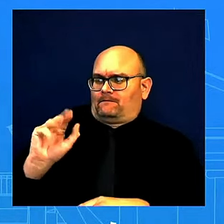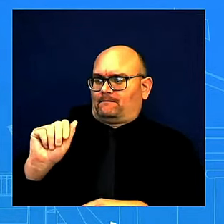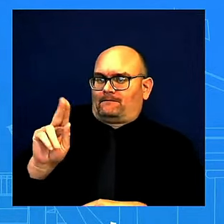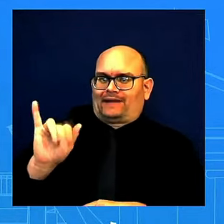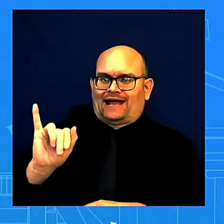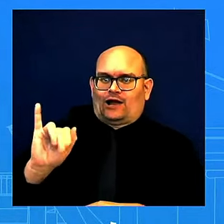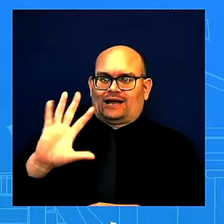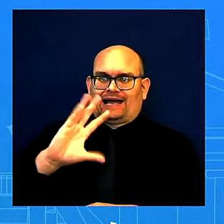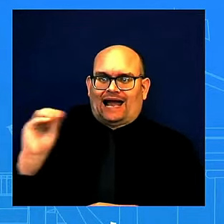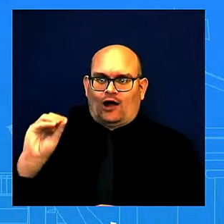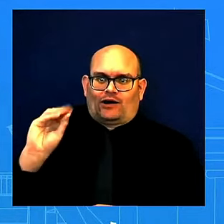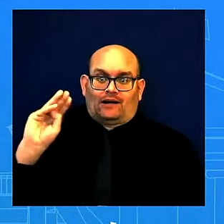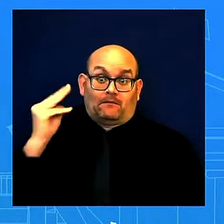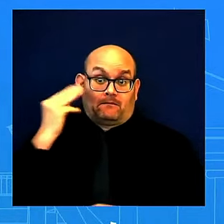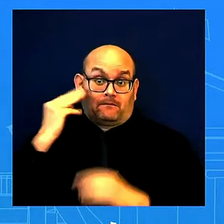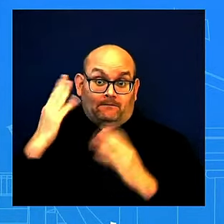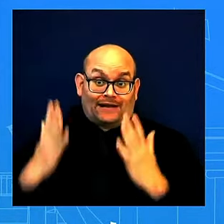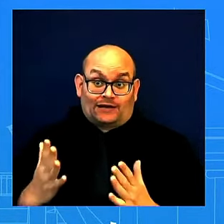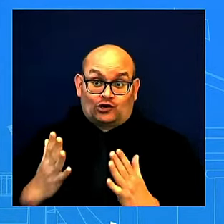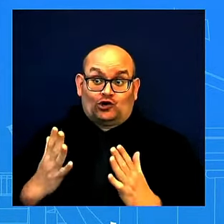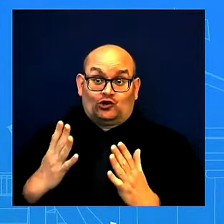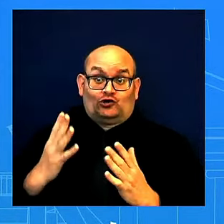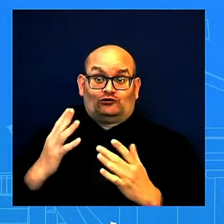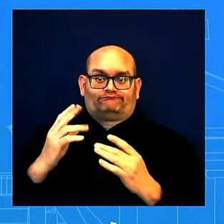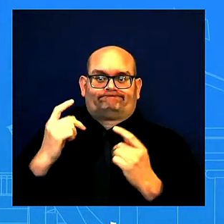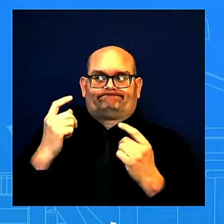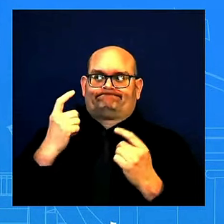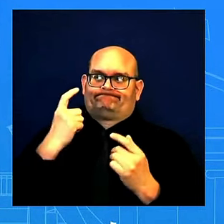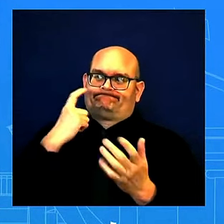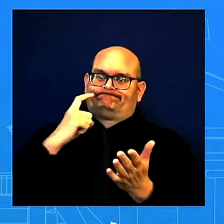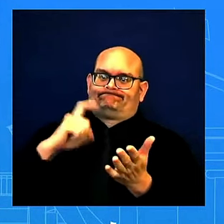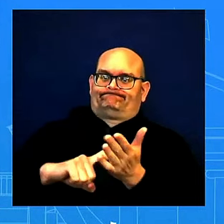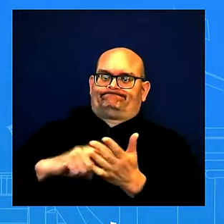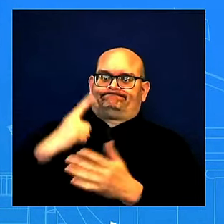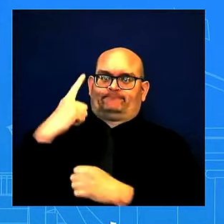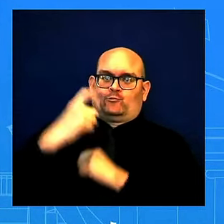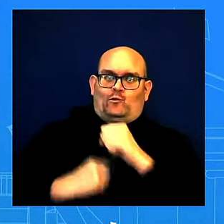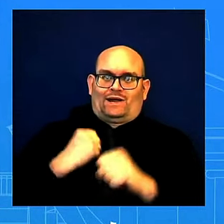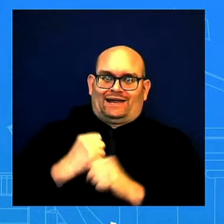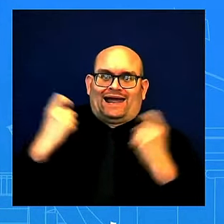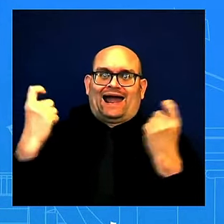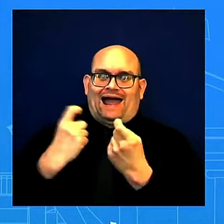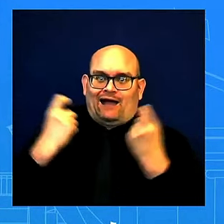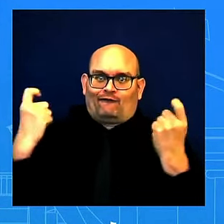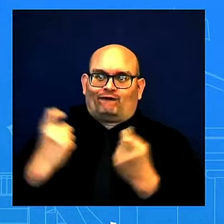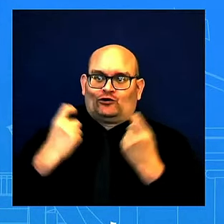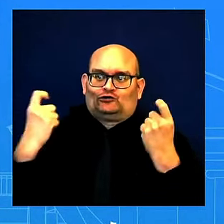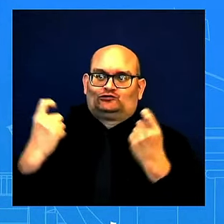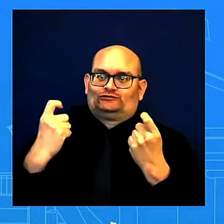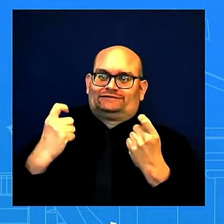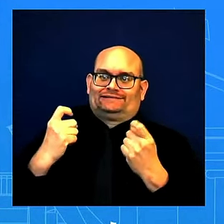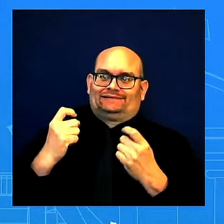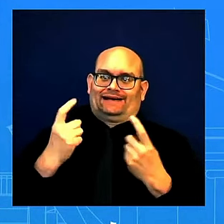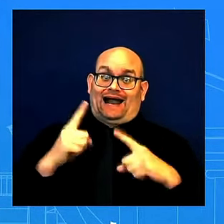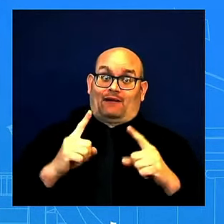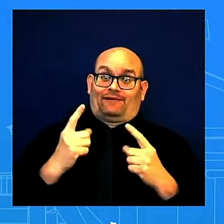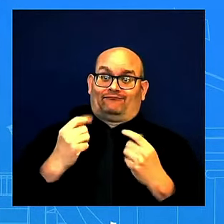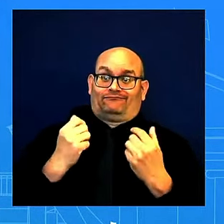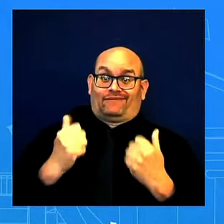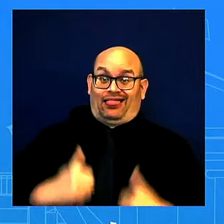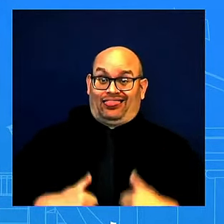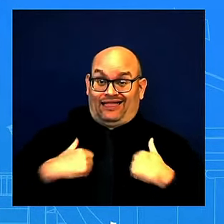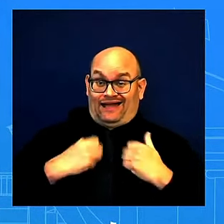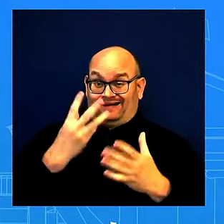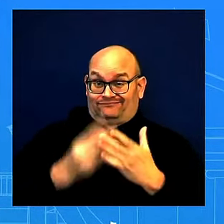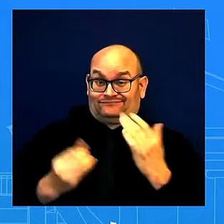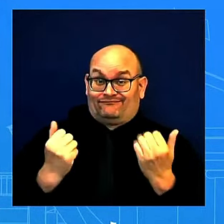progress that has been made to date and underscore the administration's continued support to ensure the long-term recovery of